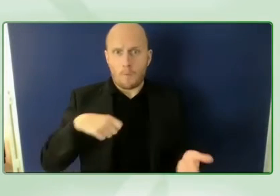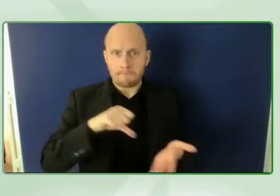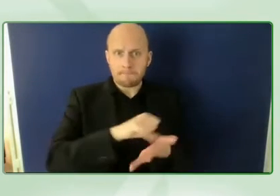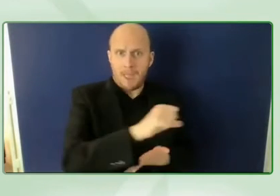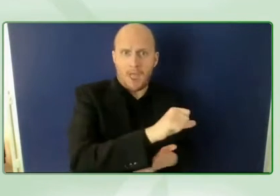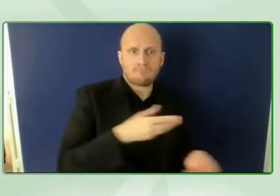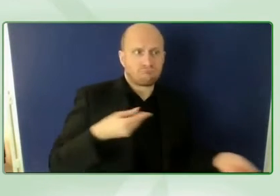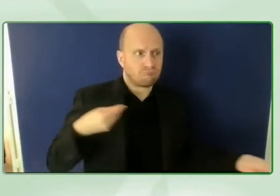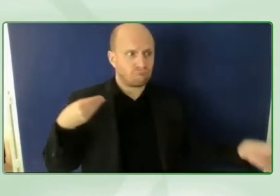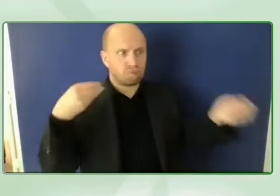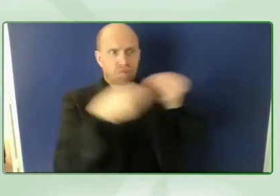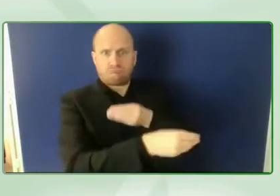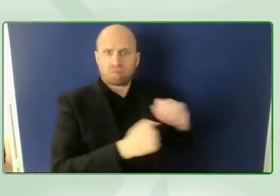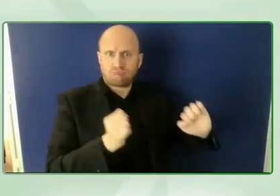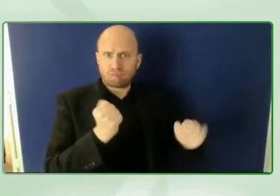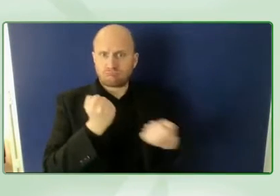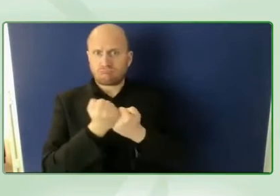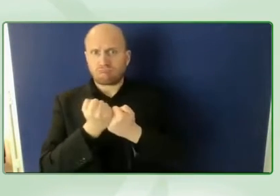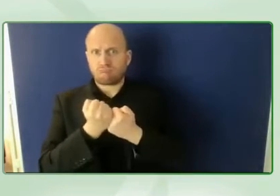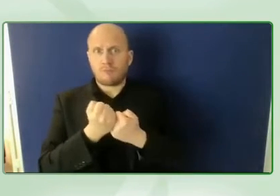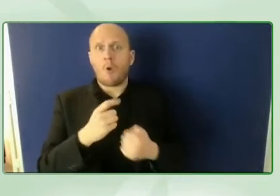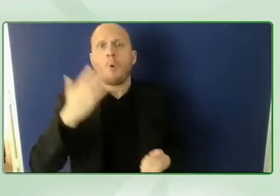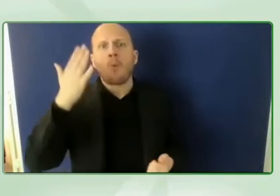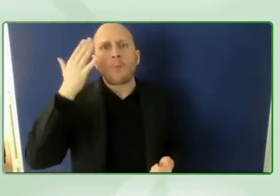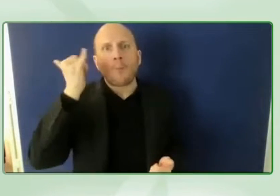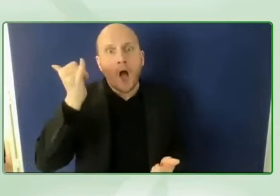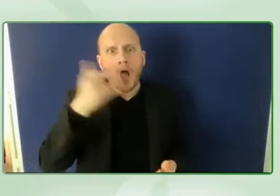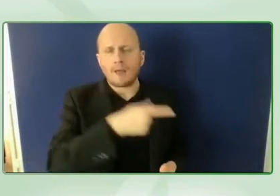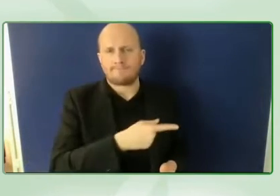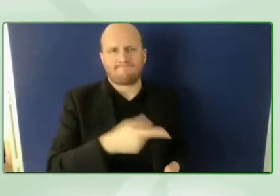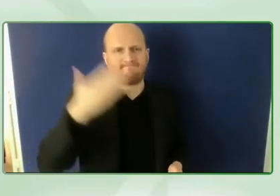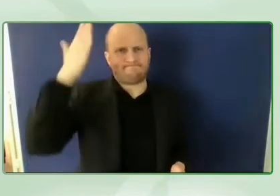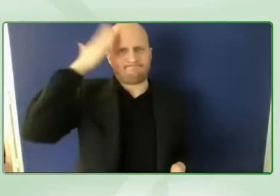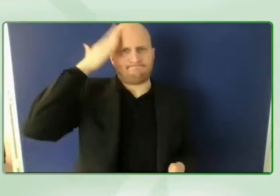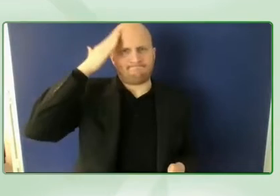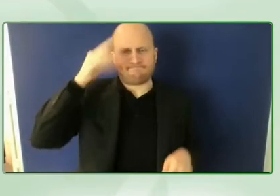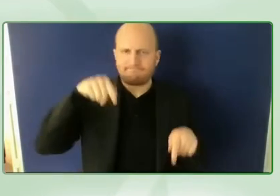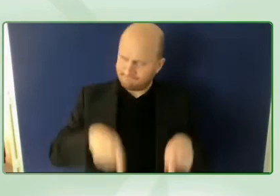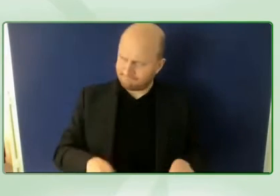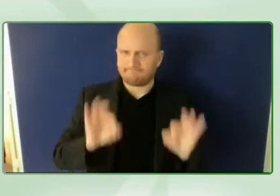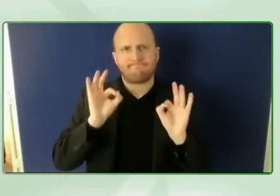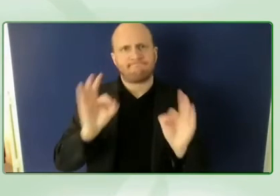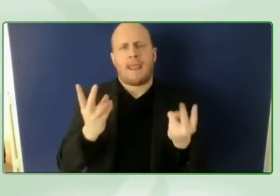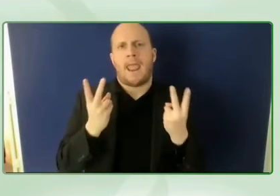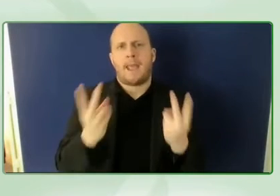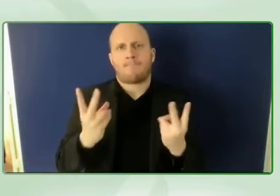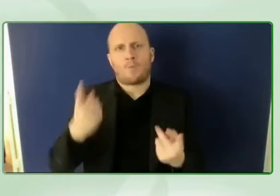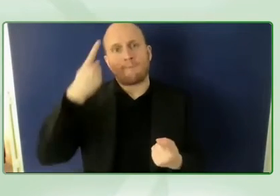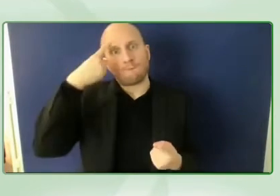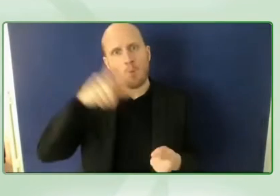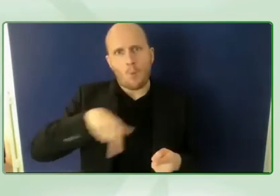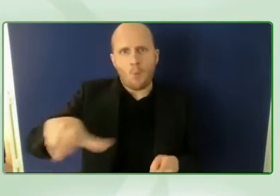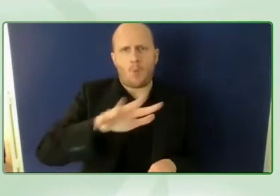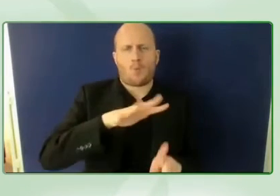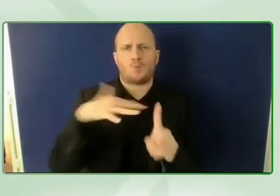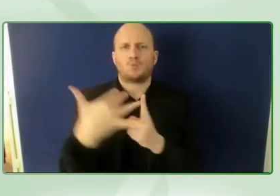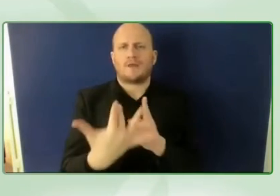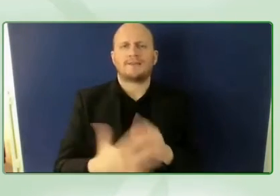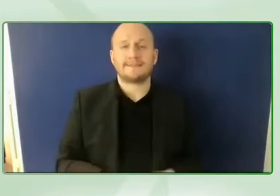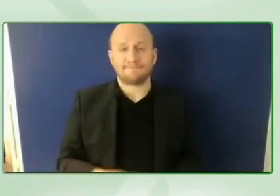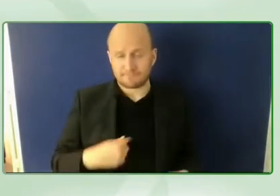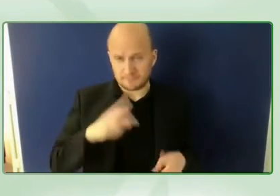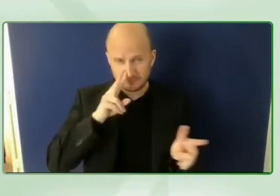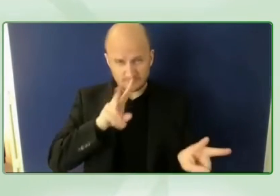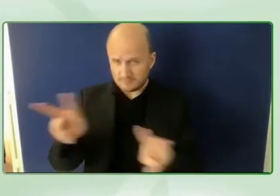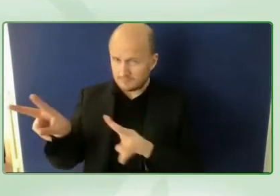this is the right thing to do for society so that's been a key learning for us is there's a real positivity around this and